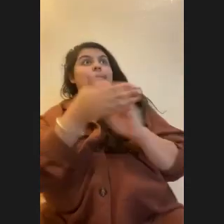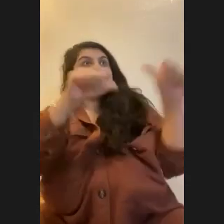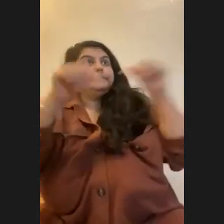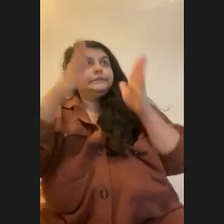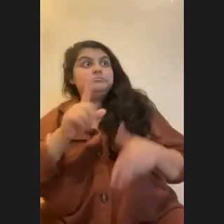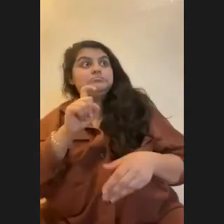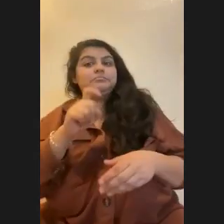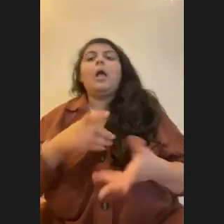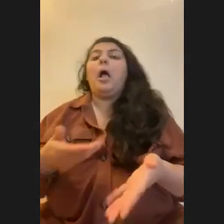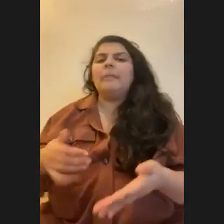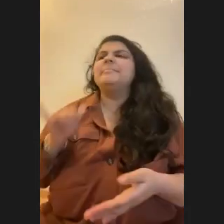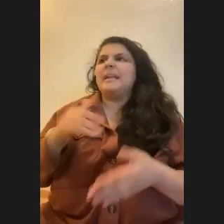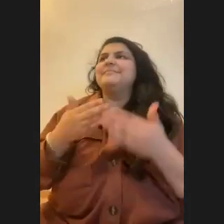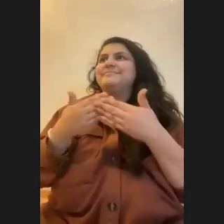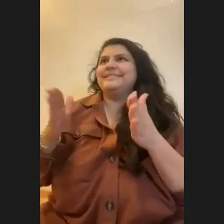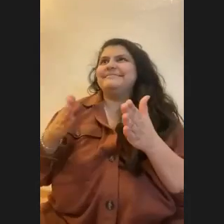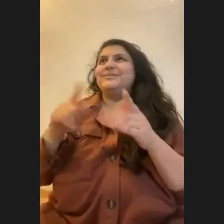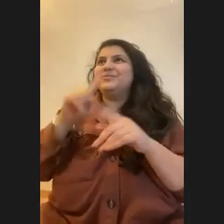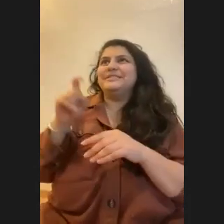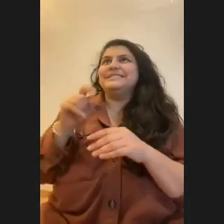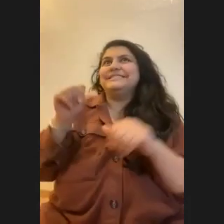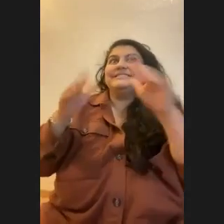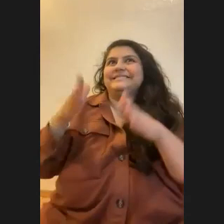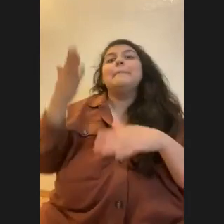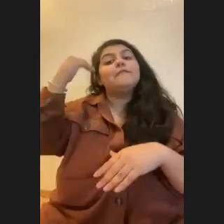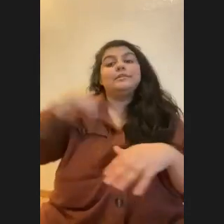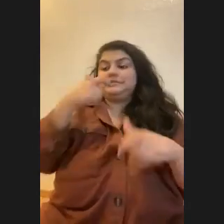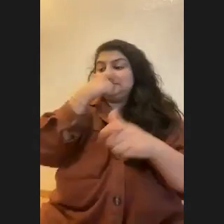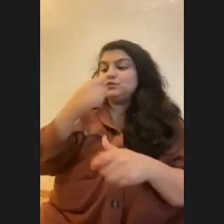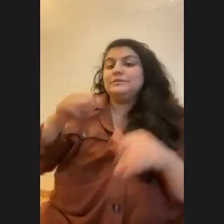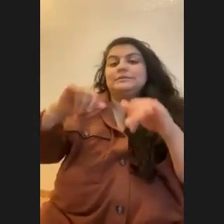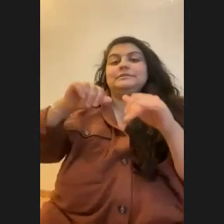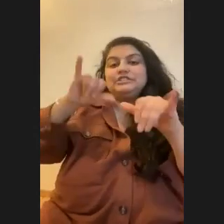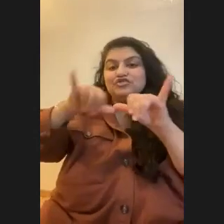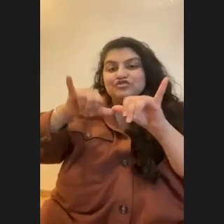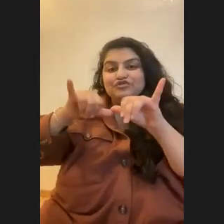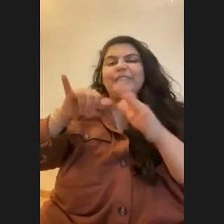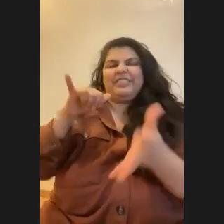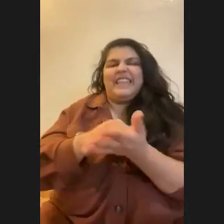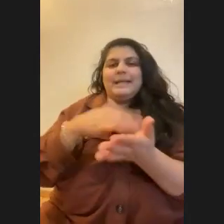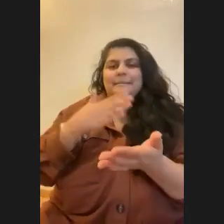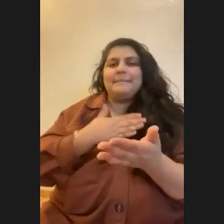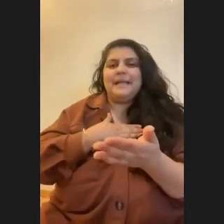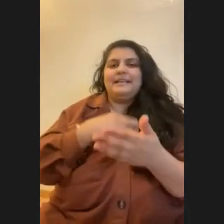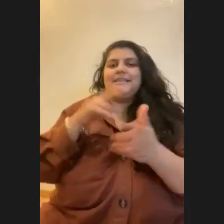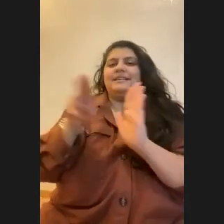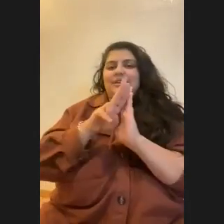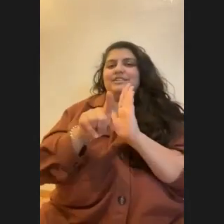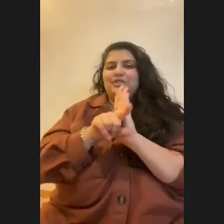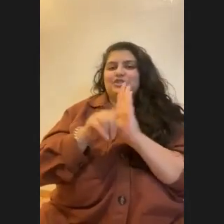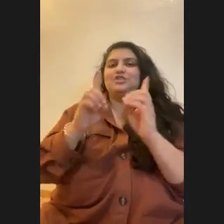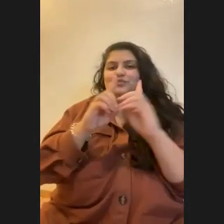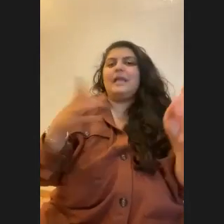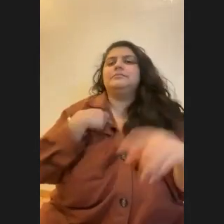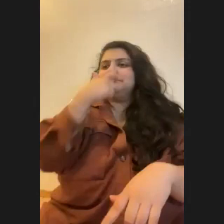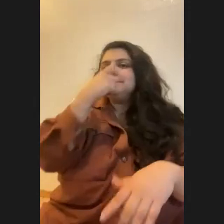it's a broad question, right? Scientists. I was really interested in engineering as a kid, hence my undergraduate degree. I was really interested in computer science. I